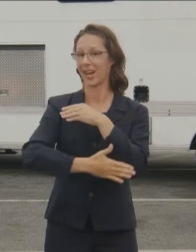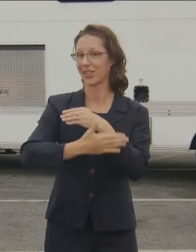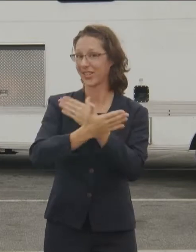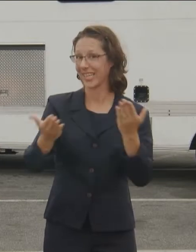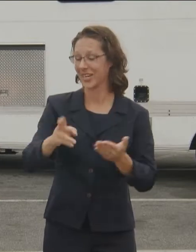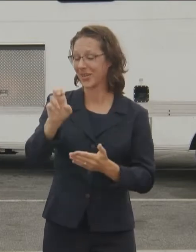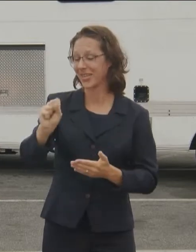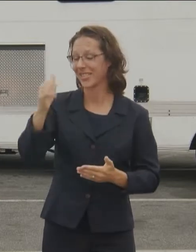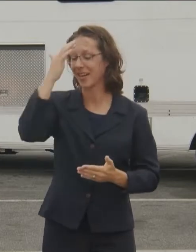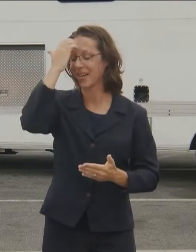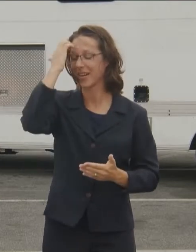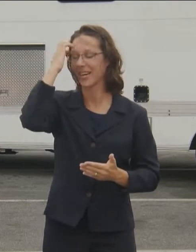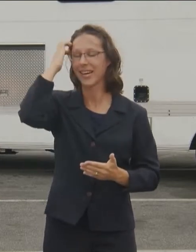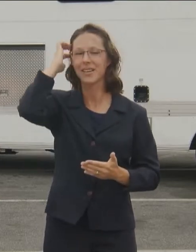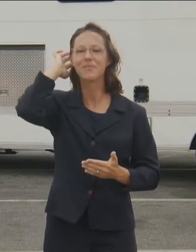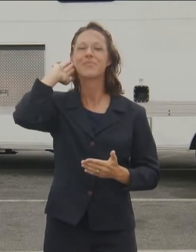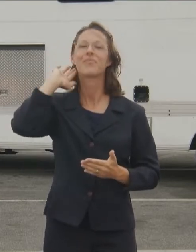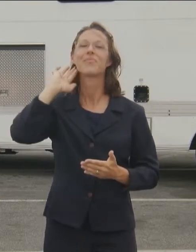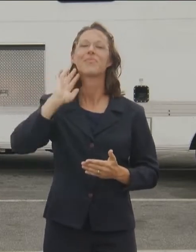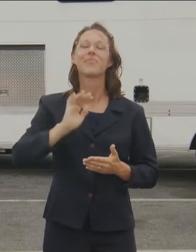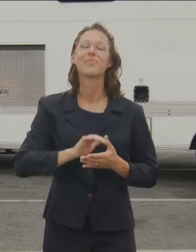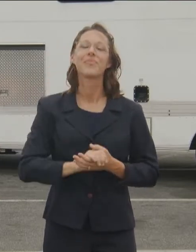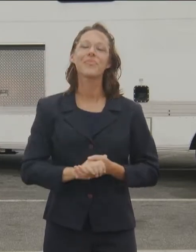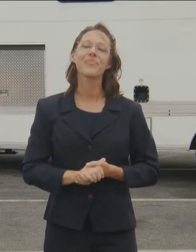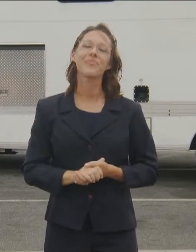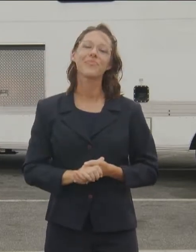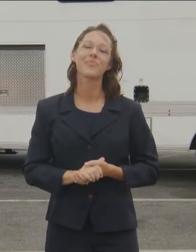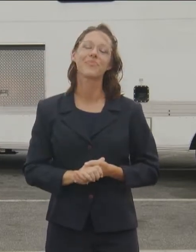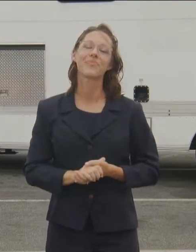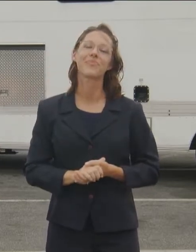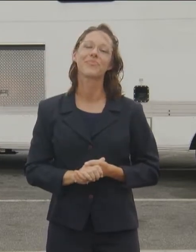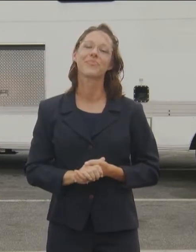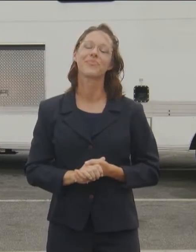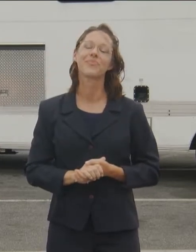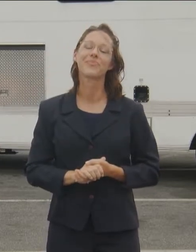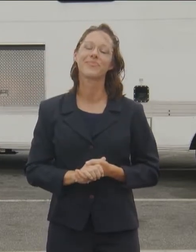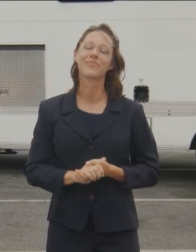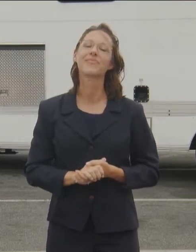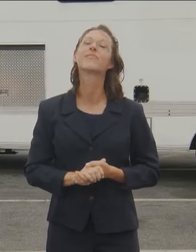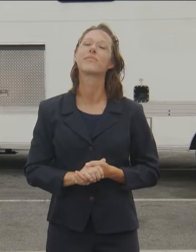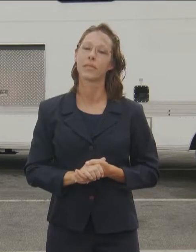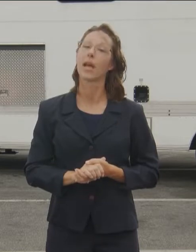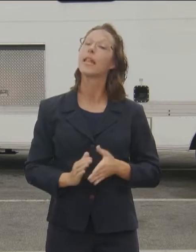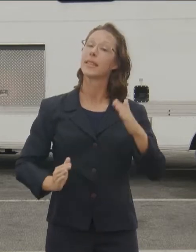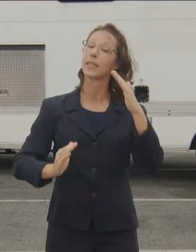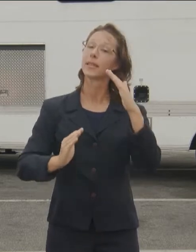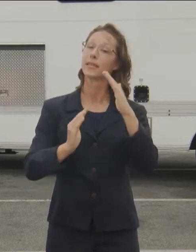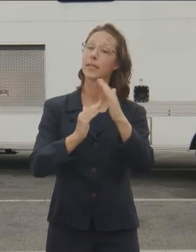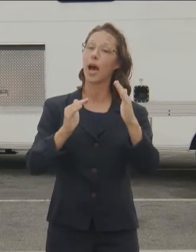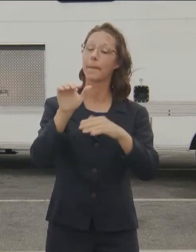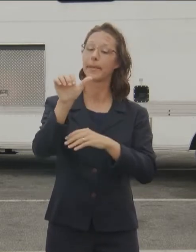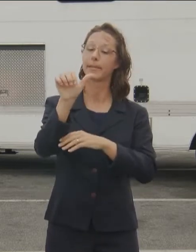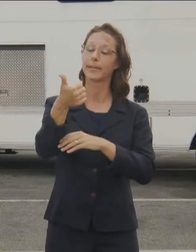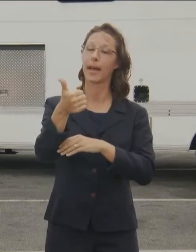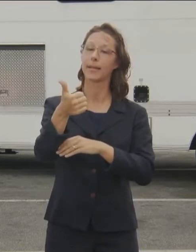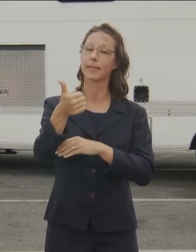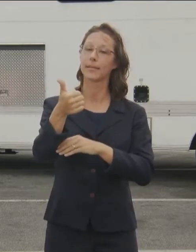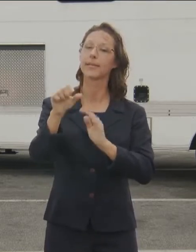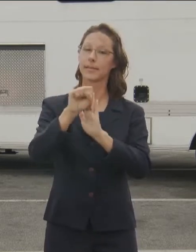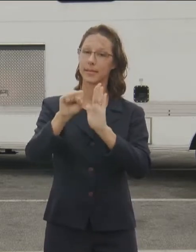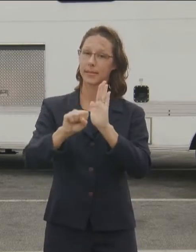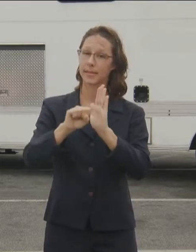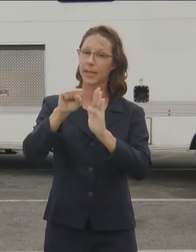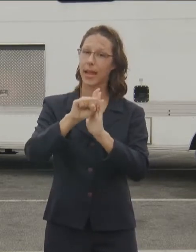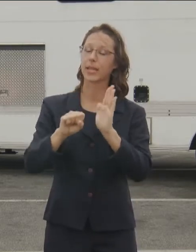is we're 19 third among the top most popular, the 10 most popular states in terms of fully